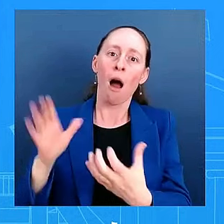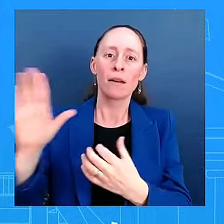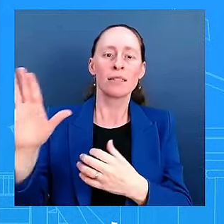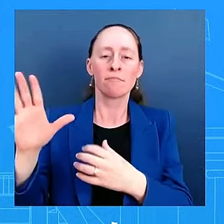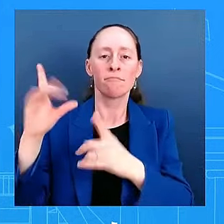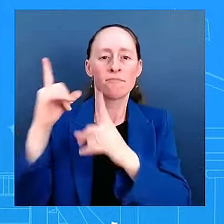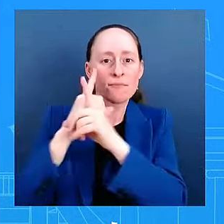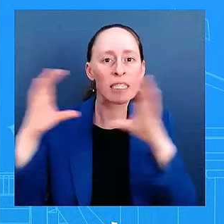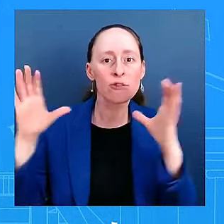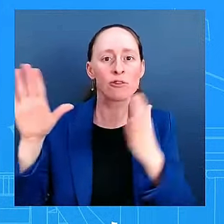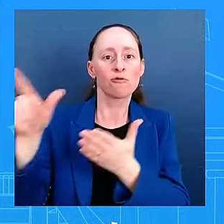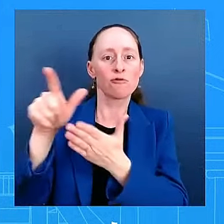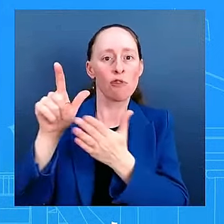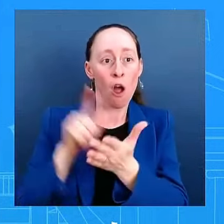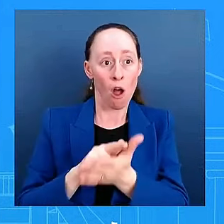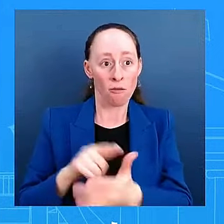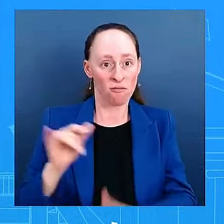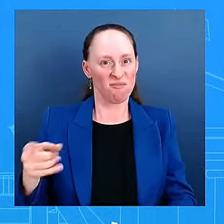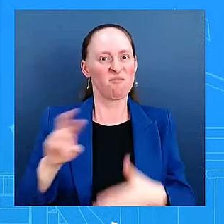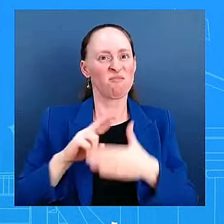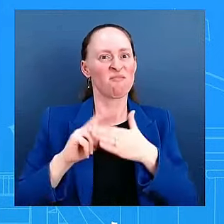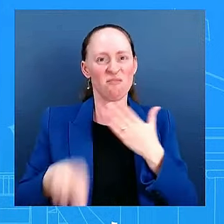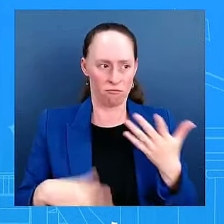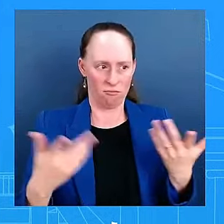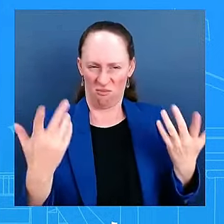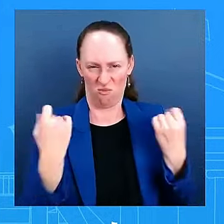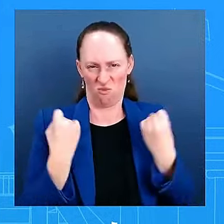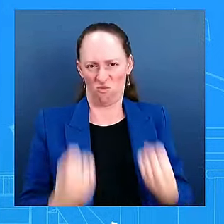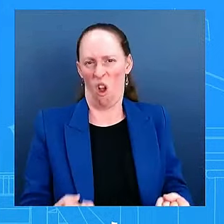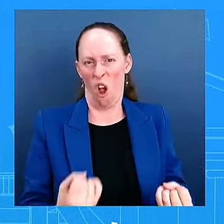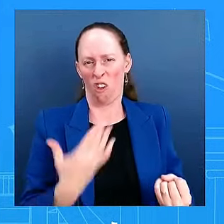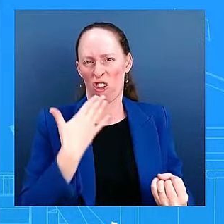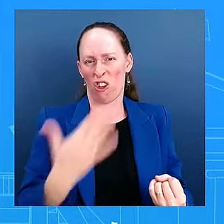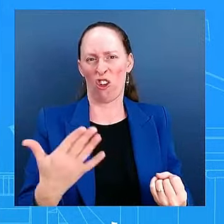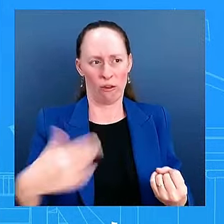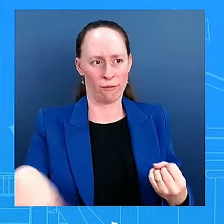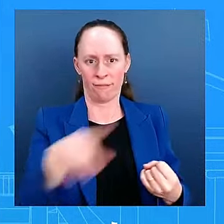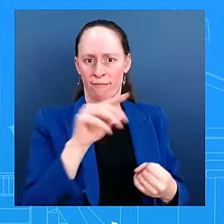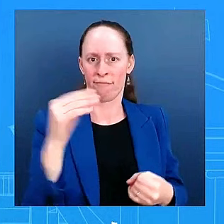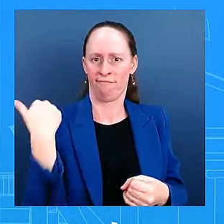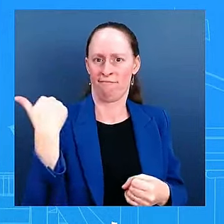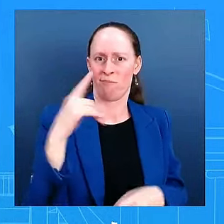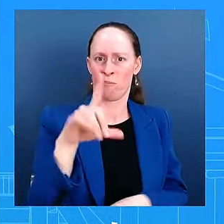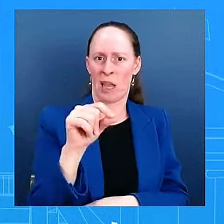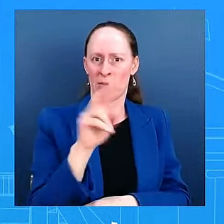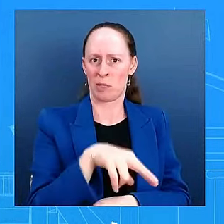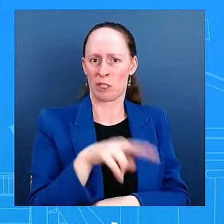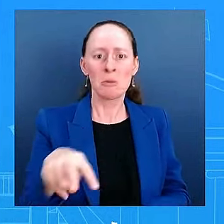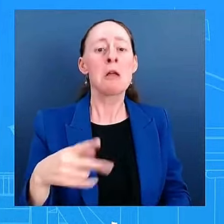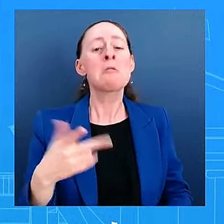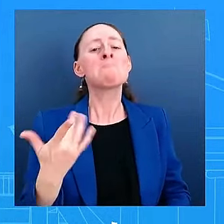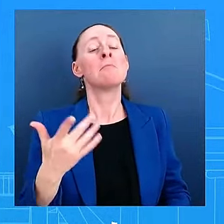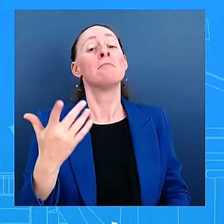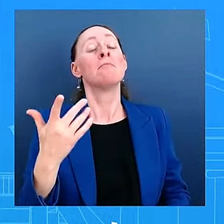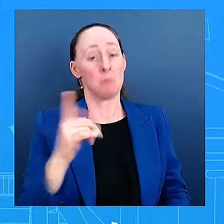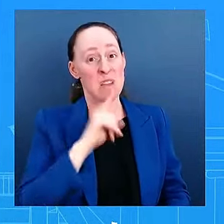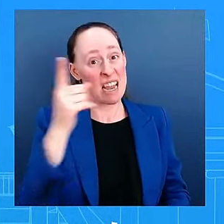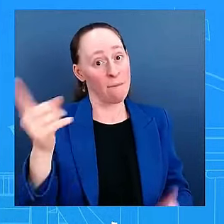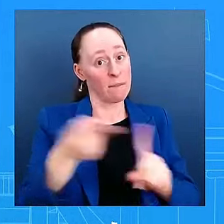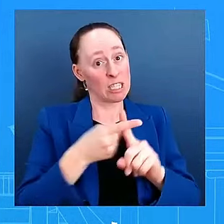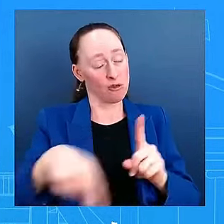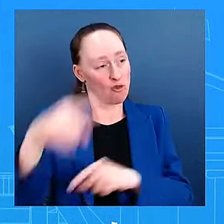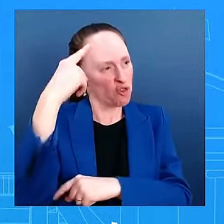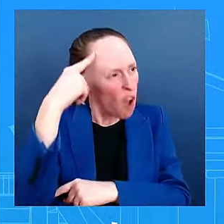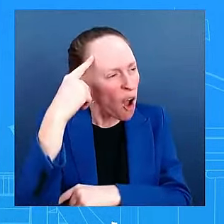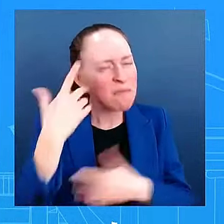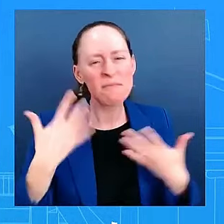the 2022 midterm. was supposed to be a red wave. That didn't happen. And so coming out of that, we did see some